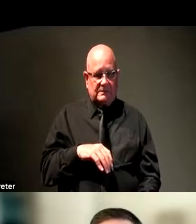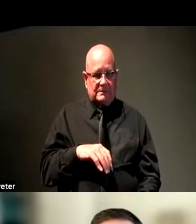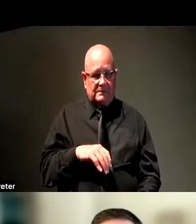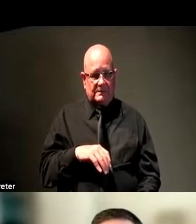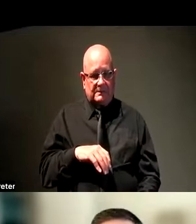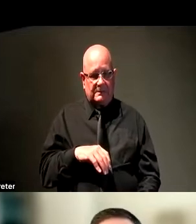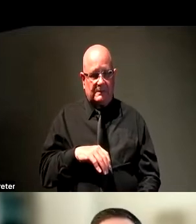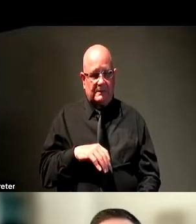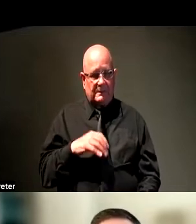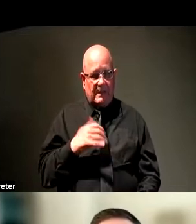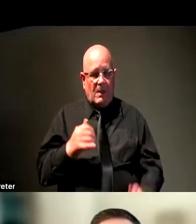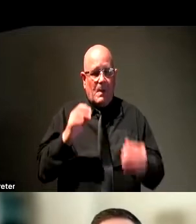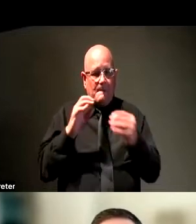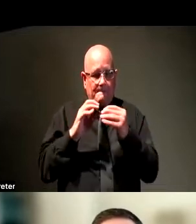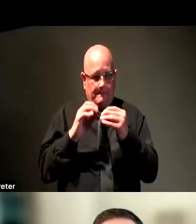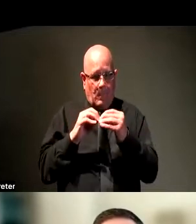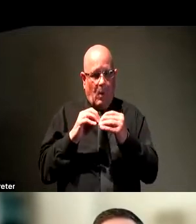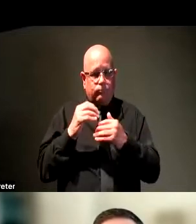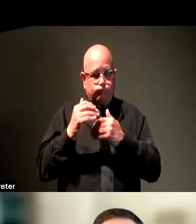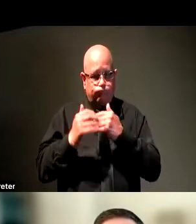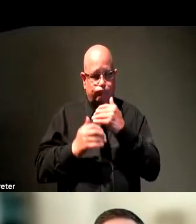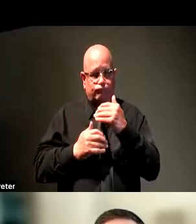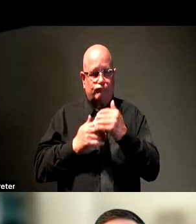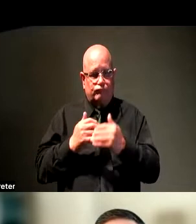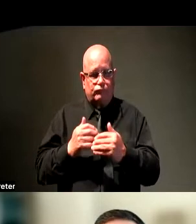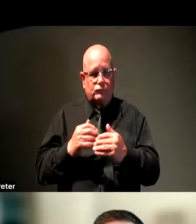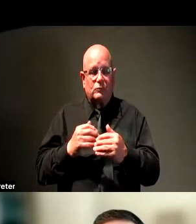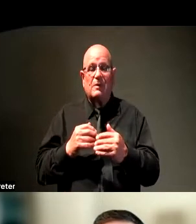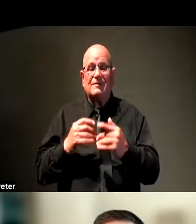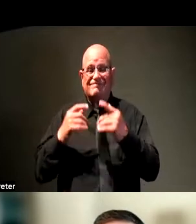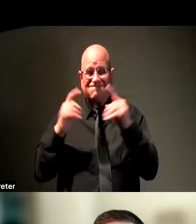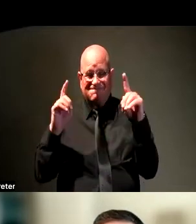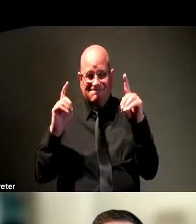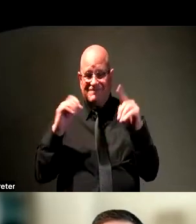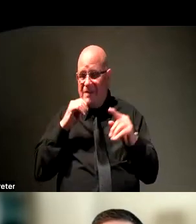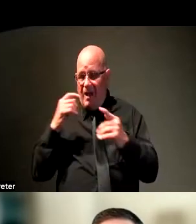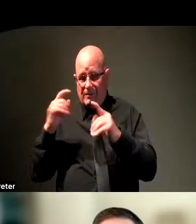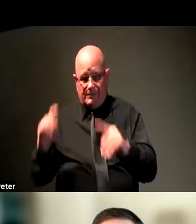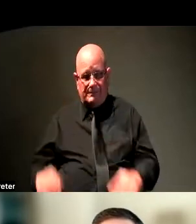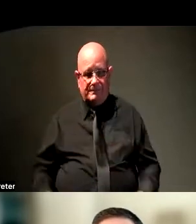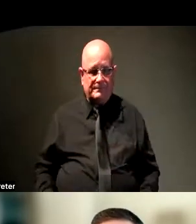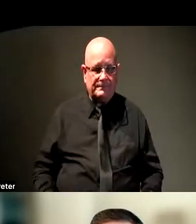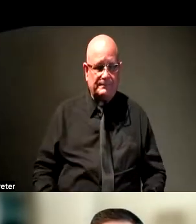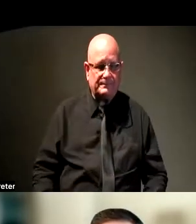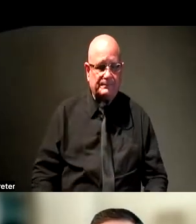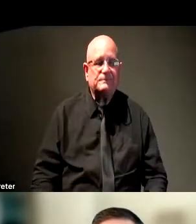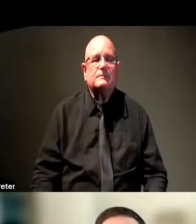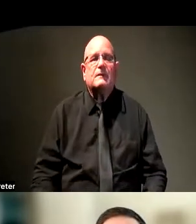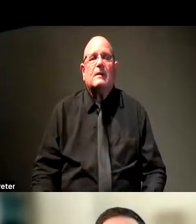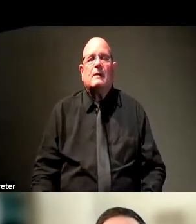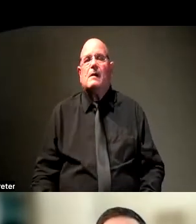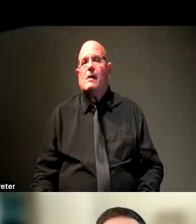that we engage with on these different interactions. So hopefully one of the things that we're doing both as individuals